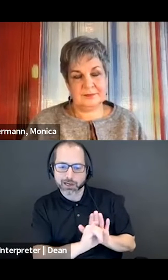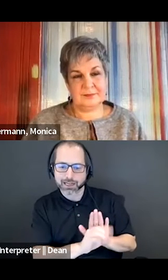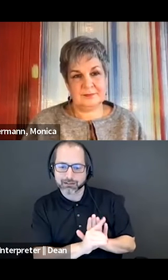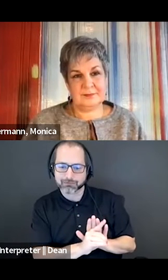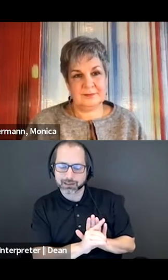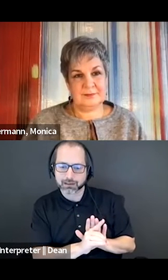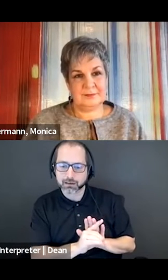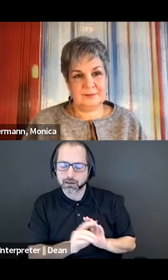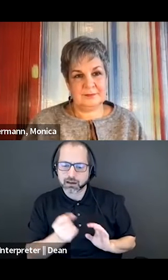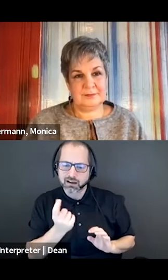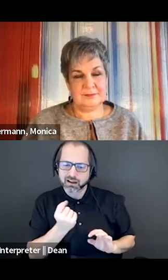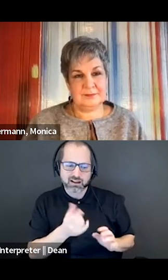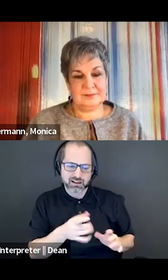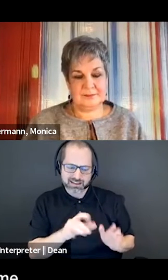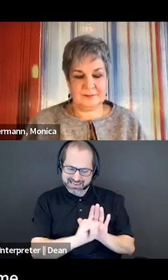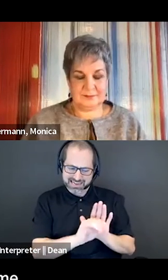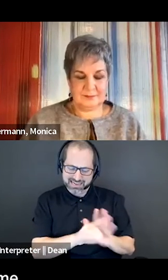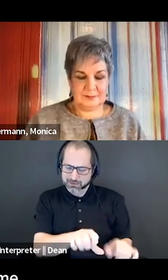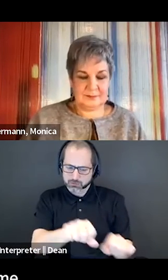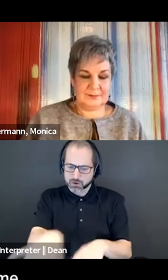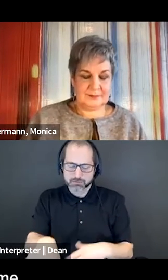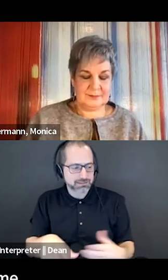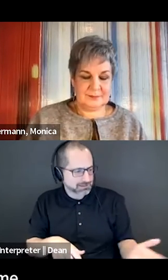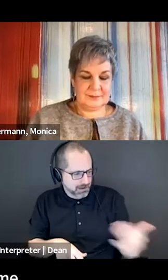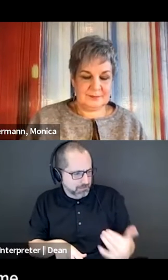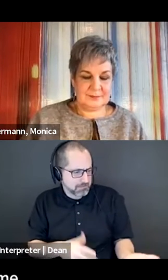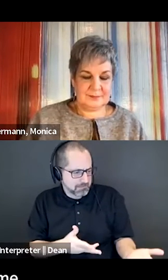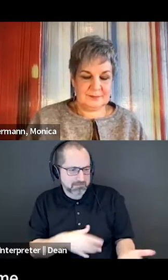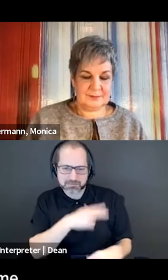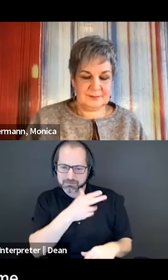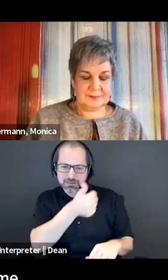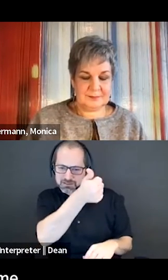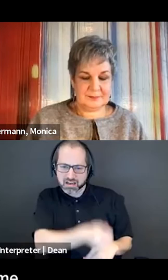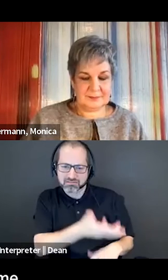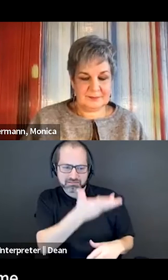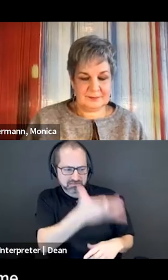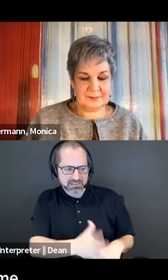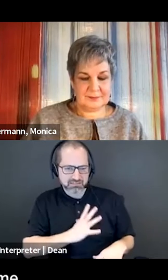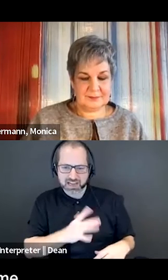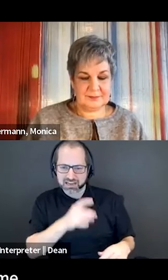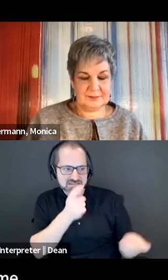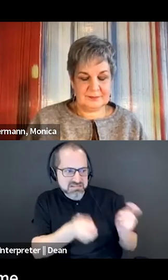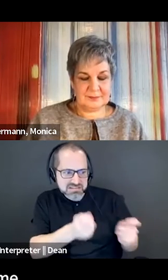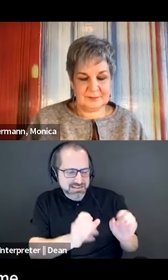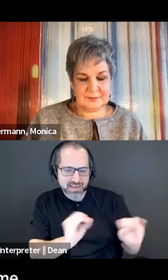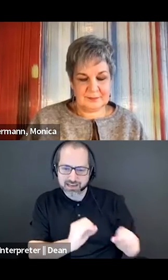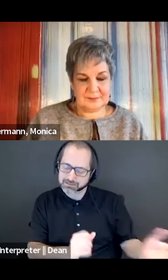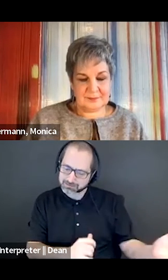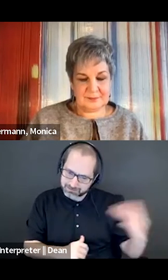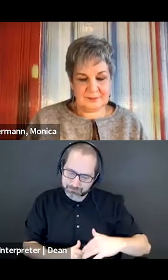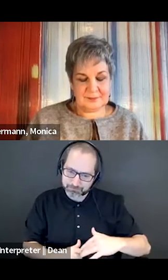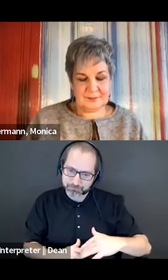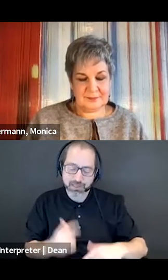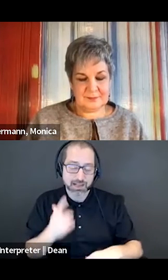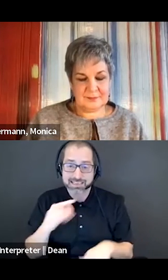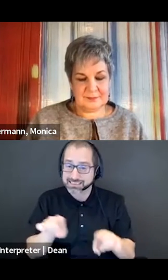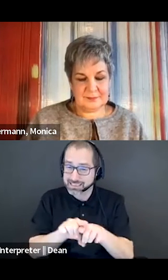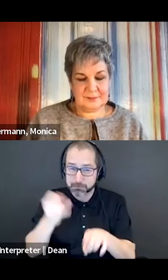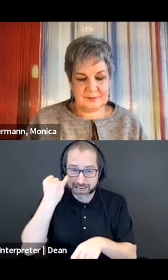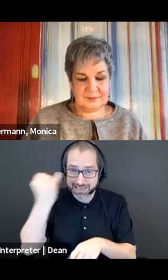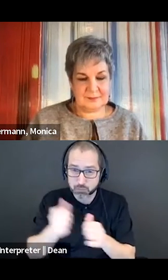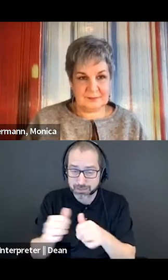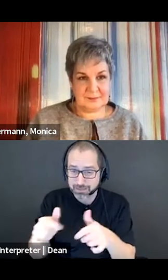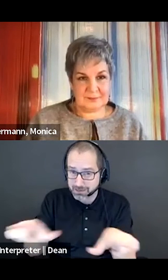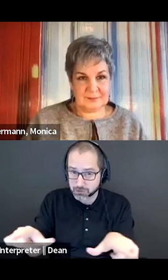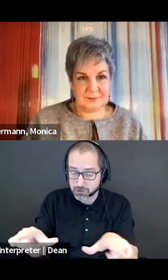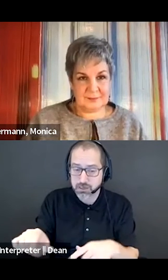as they are. And I think that we need to do the same with language and starting, I think, with what Christine